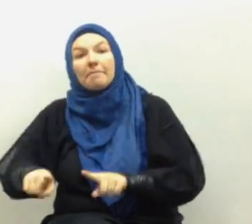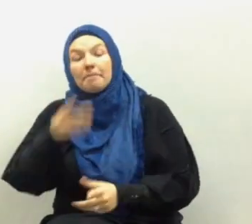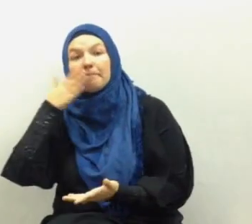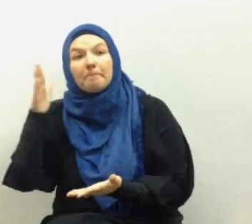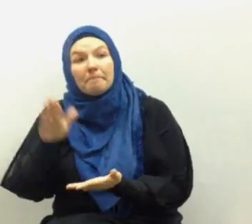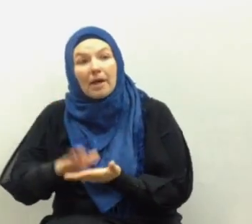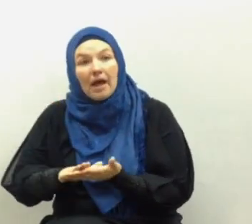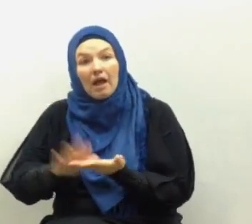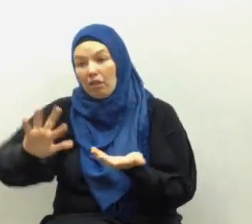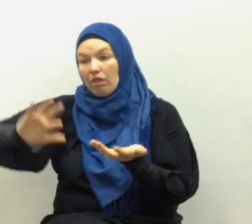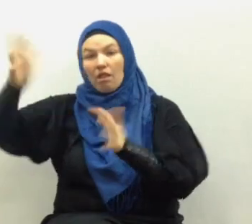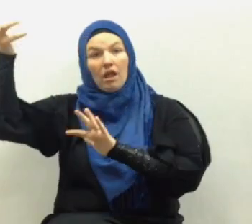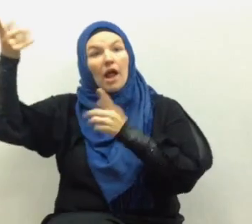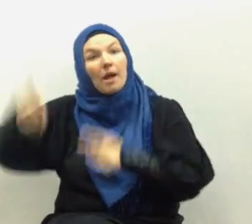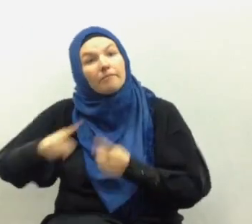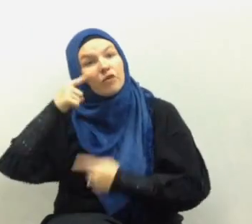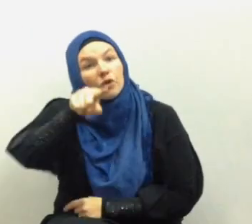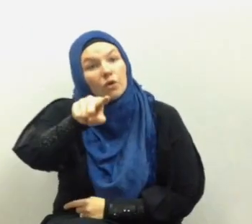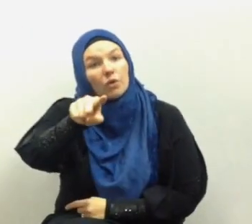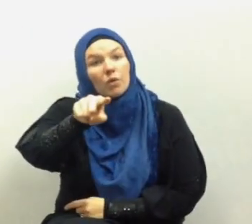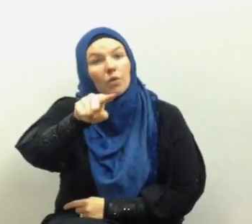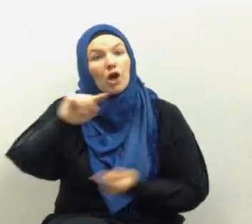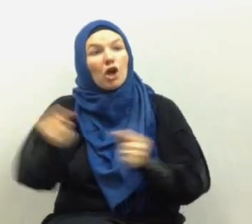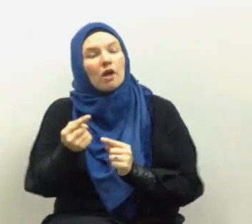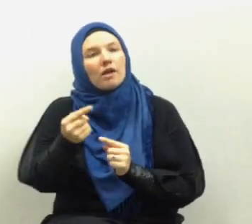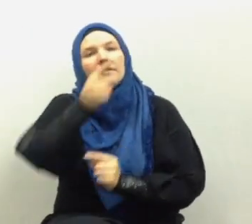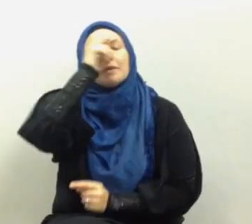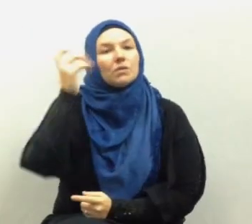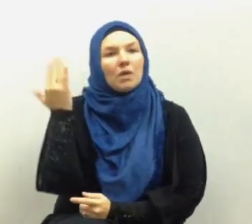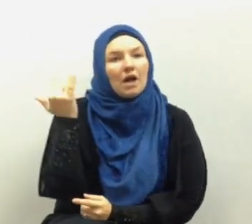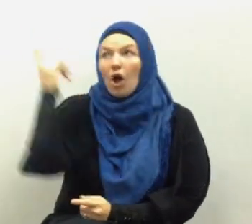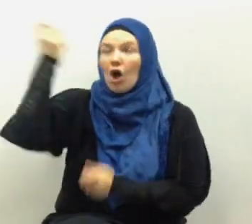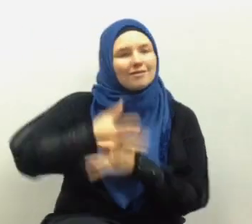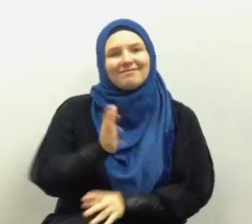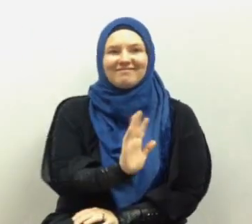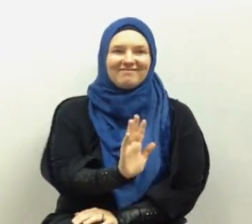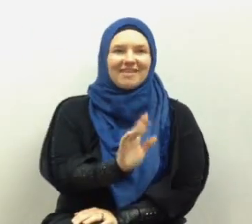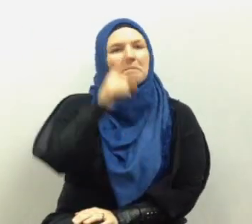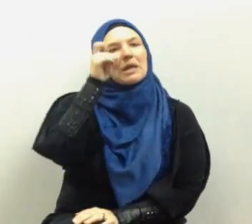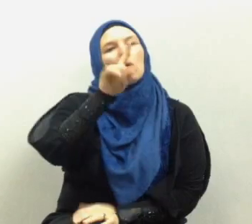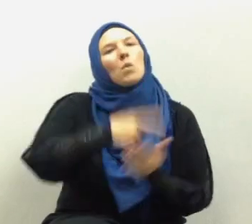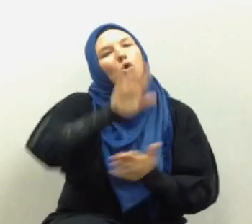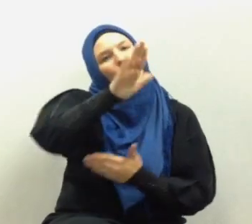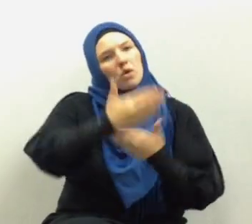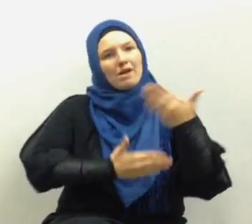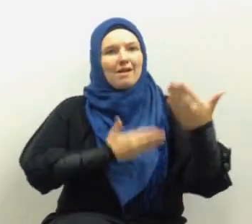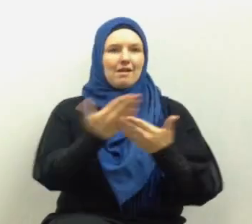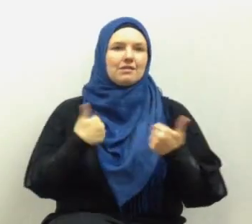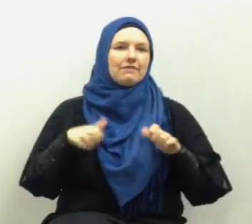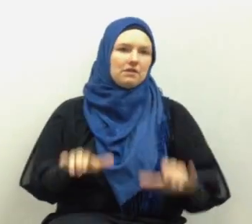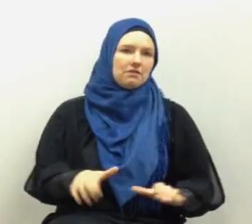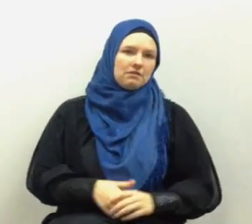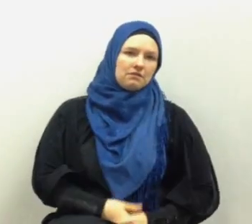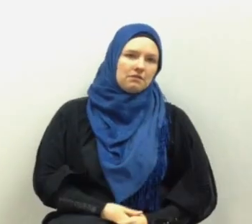befalls you of calamities or injury it is because of what your hands